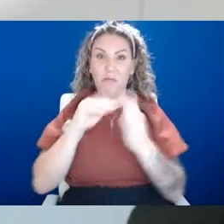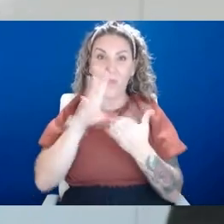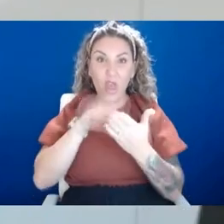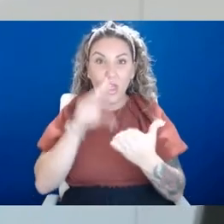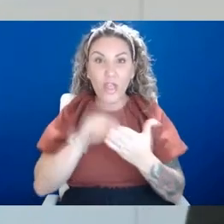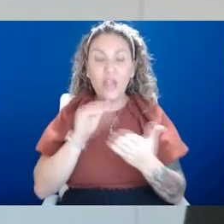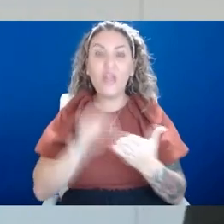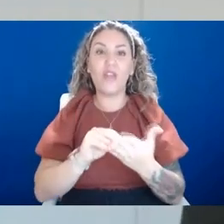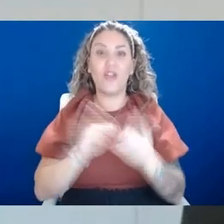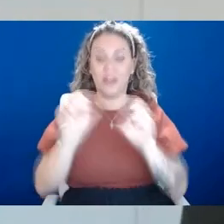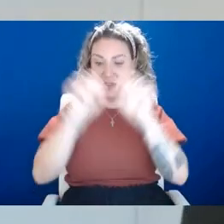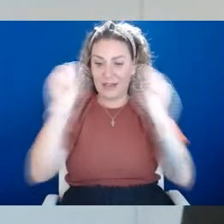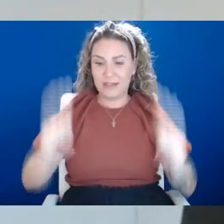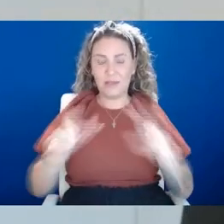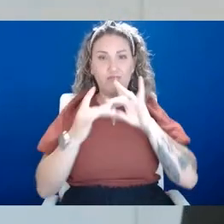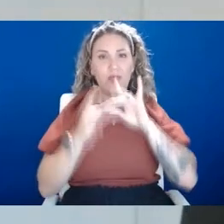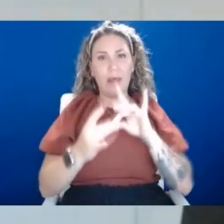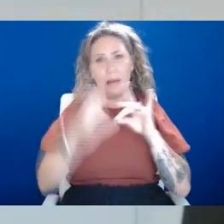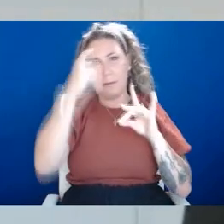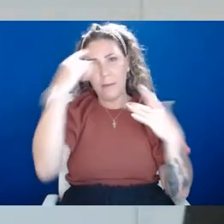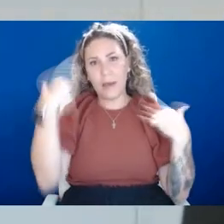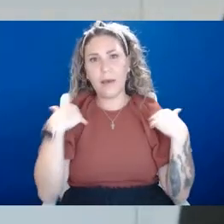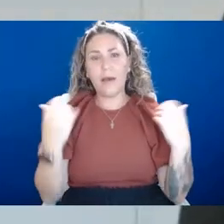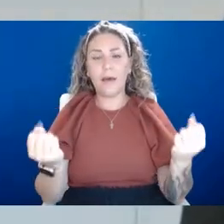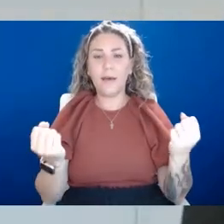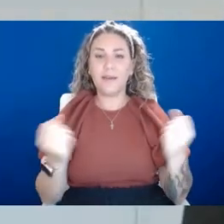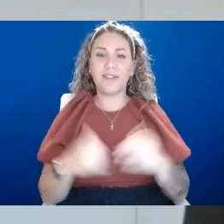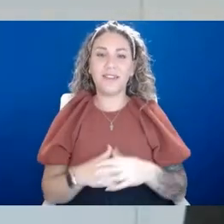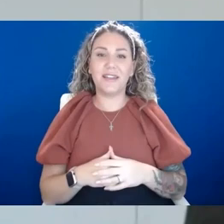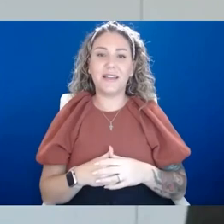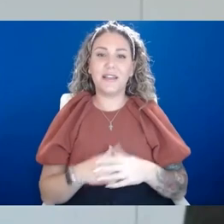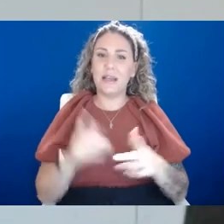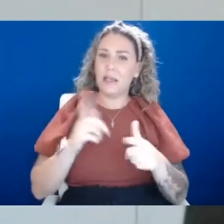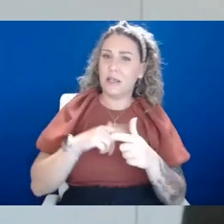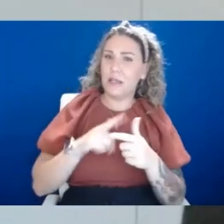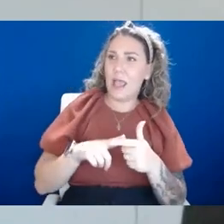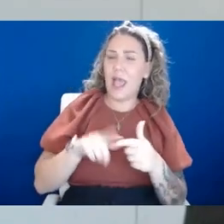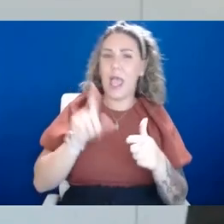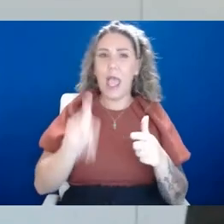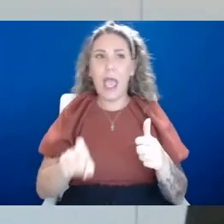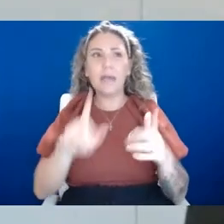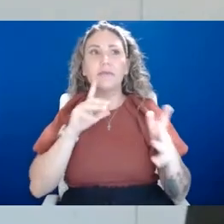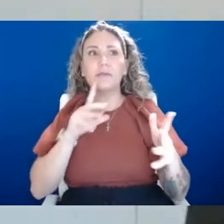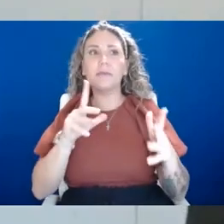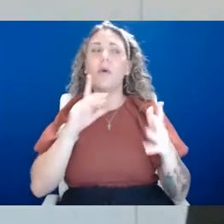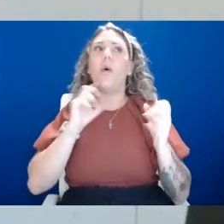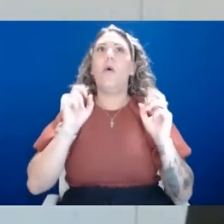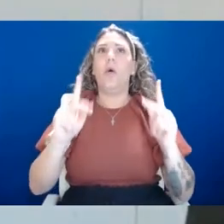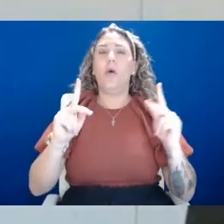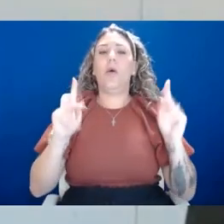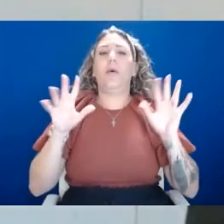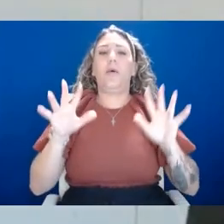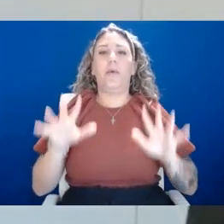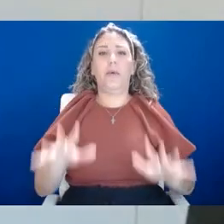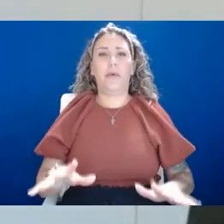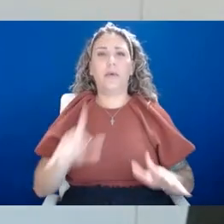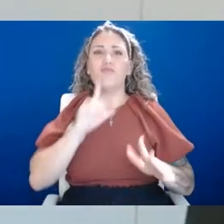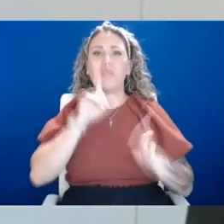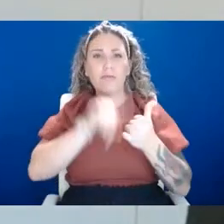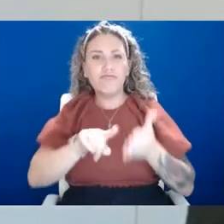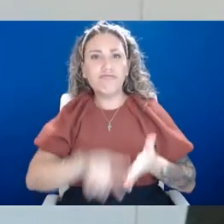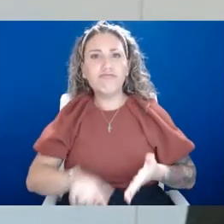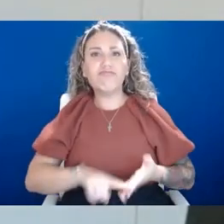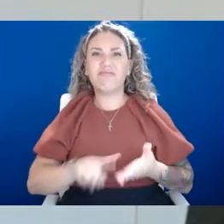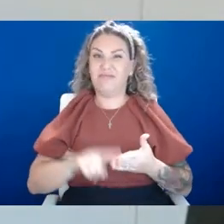mental health and, you know, I had to double down a little bit. That's why it's taking me six years. And, you know, unfortunately